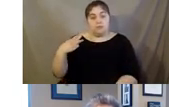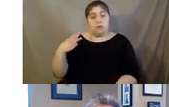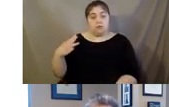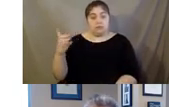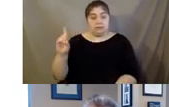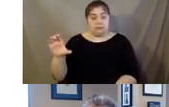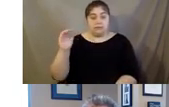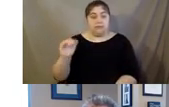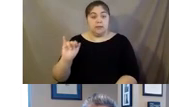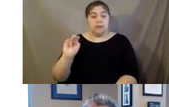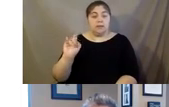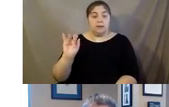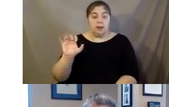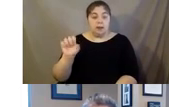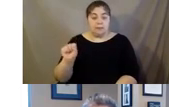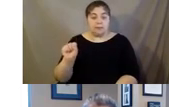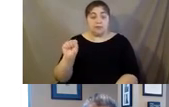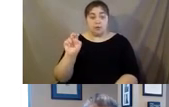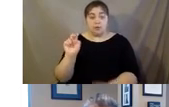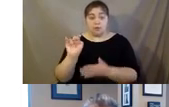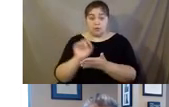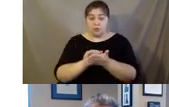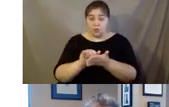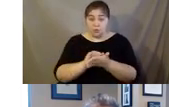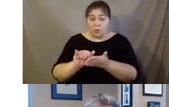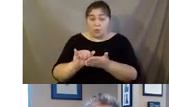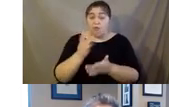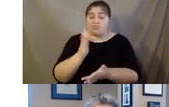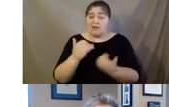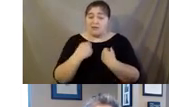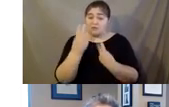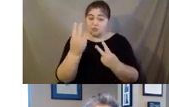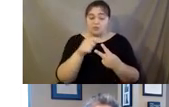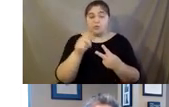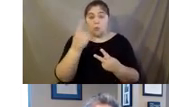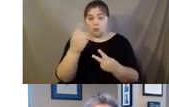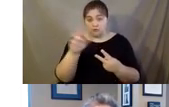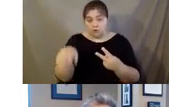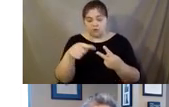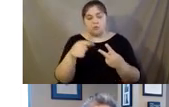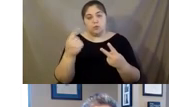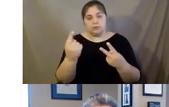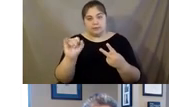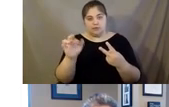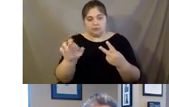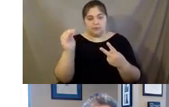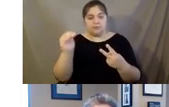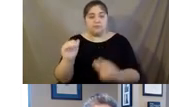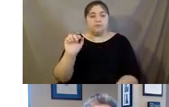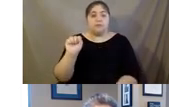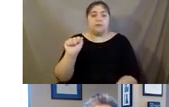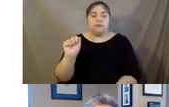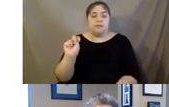upstate New York is actually lucky enough to have two centers, one in Rochester, one in Syracuse. We have one in San Antonio,